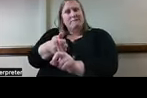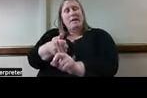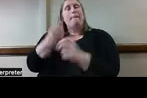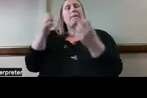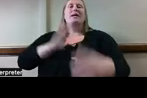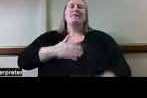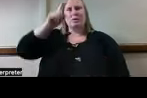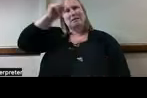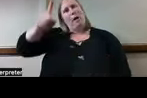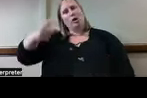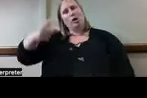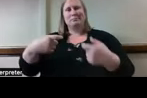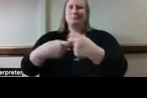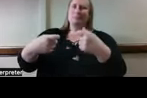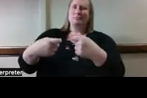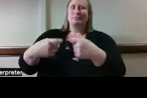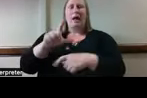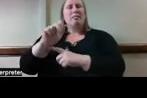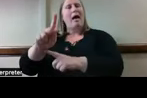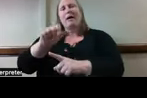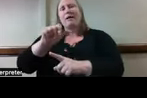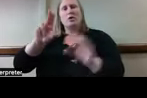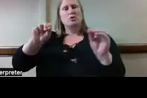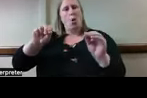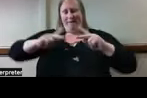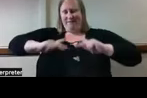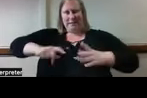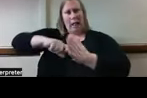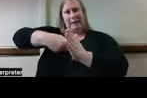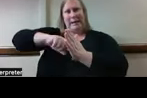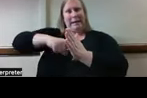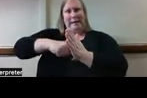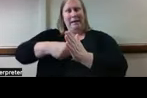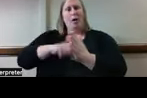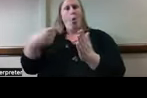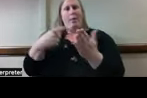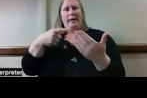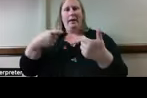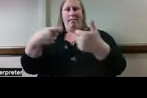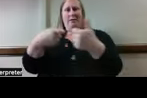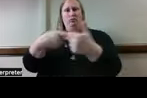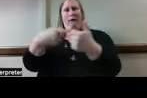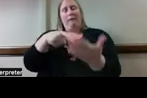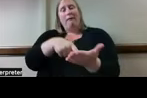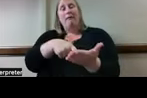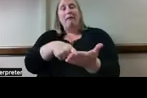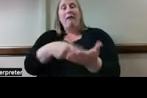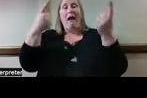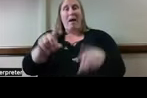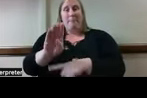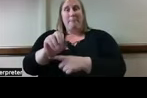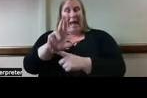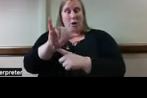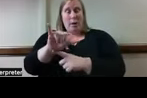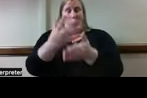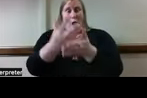no longer have a physical key bypass. And so if the battery goes and there isn't a